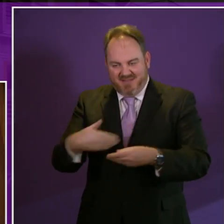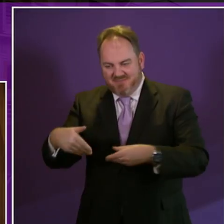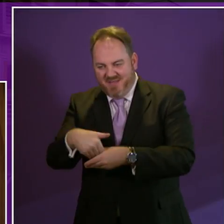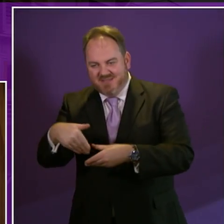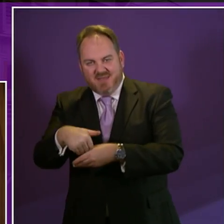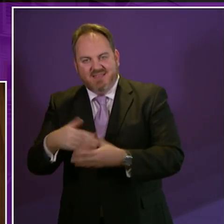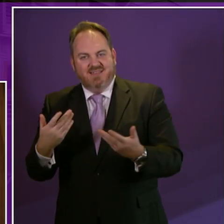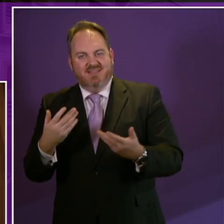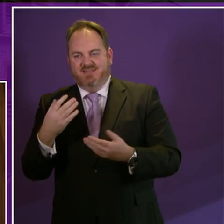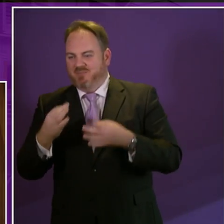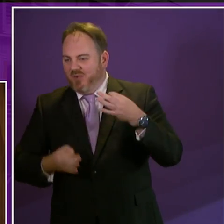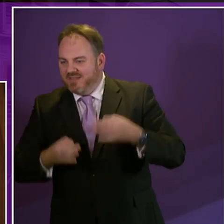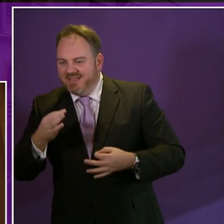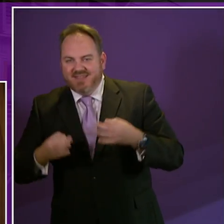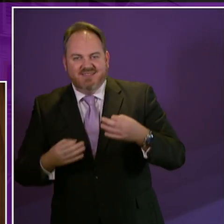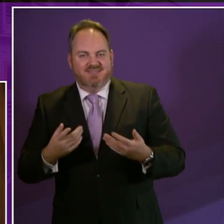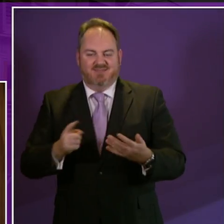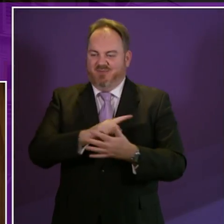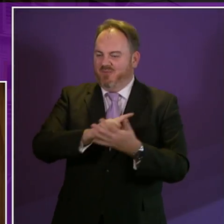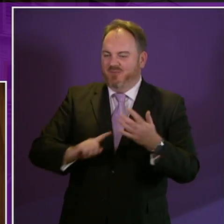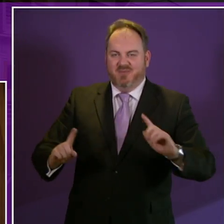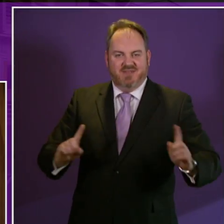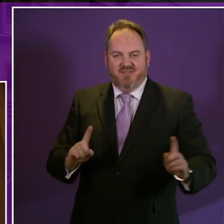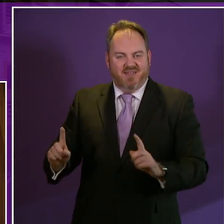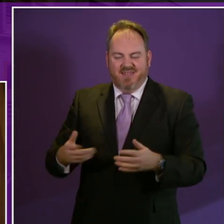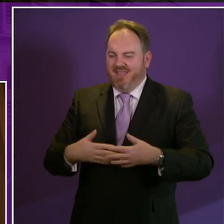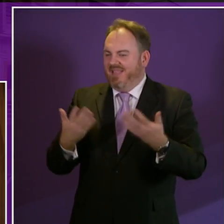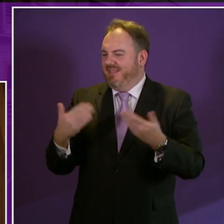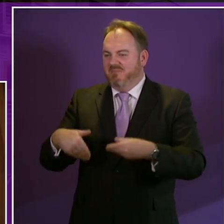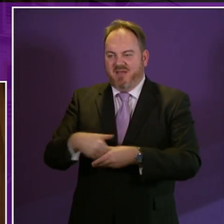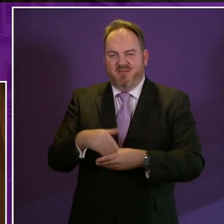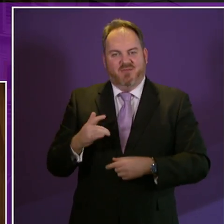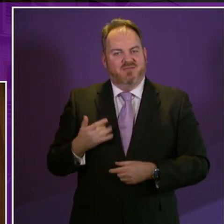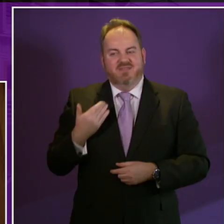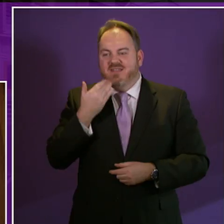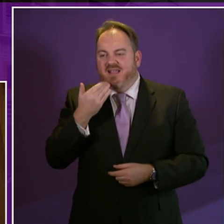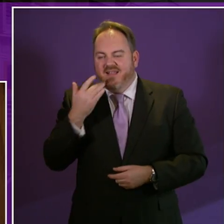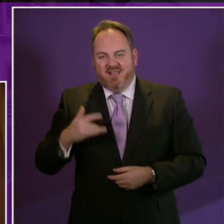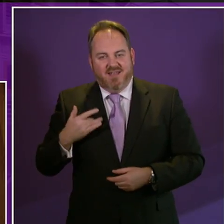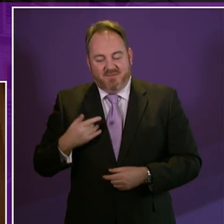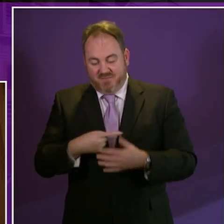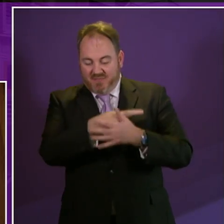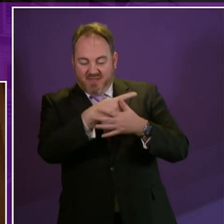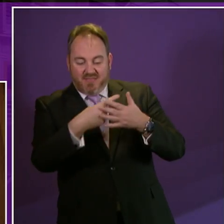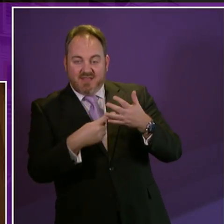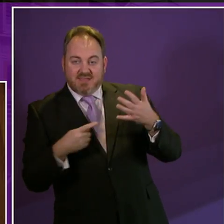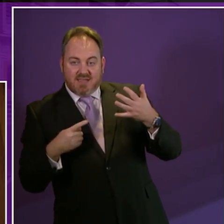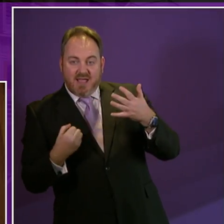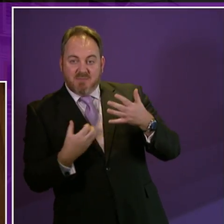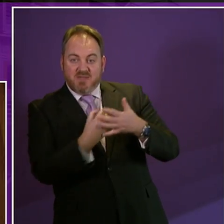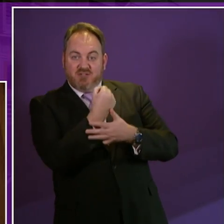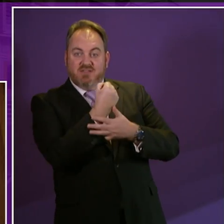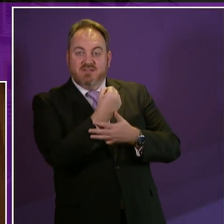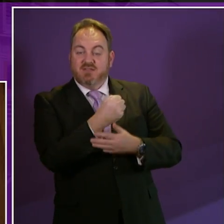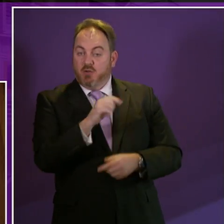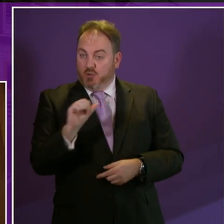opportunity to participate actively as citizens in all aspects of life in Scotland. All of these ambitions can and should make a difference in the